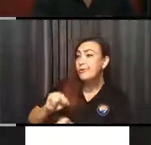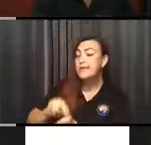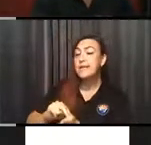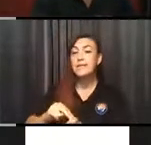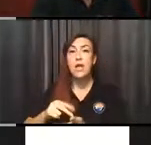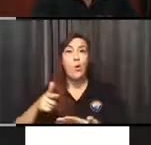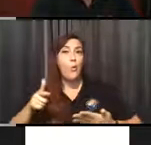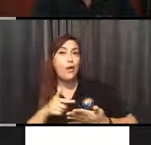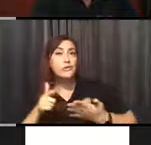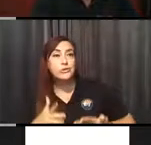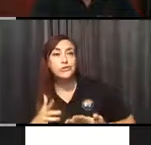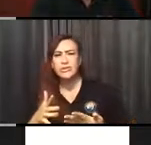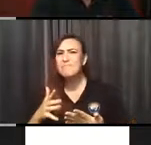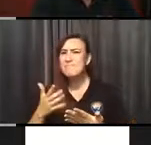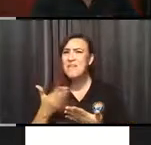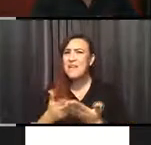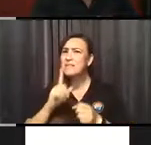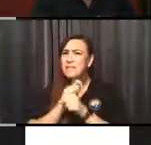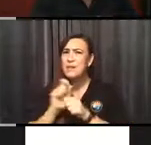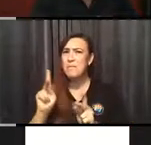things like that. Things in demand that we need.